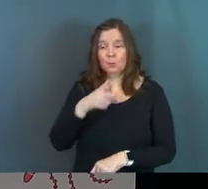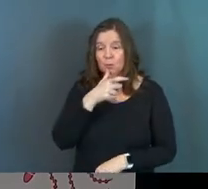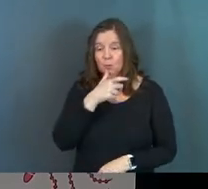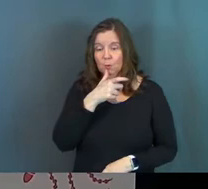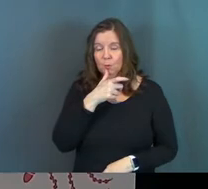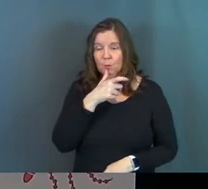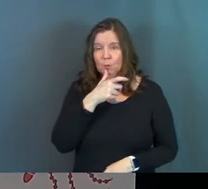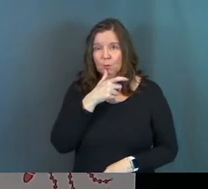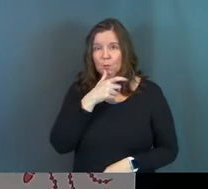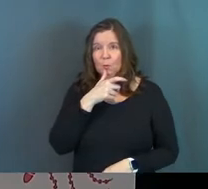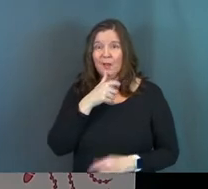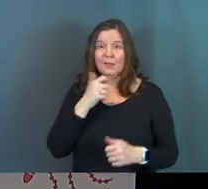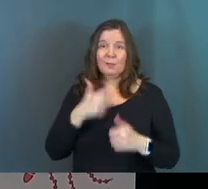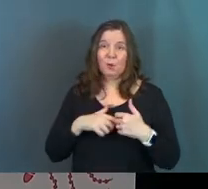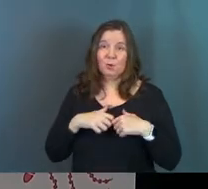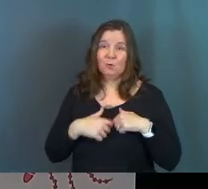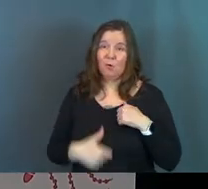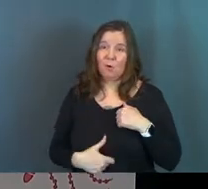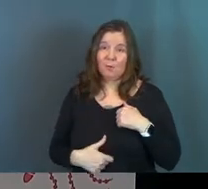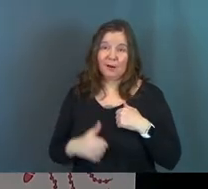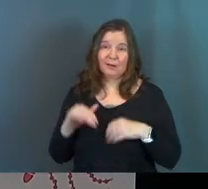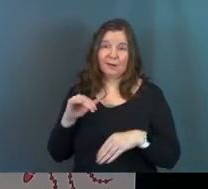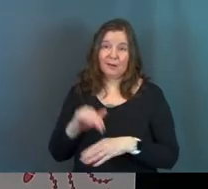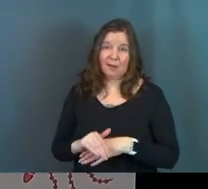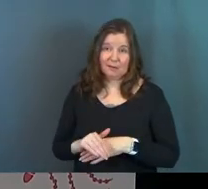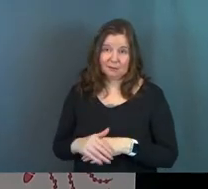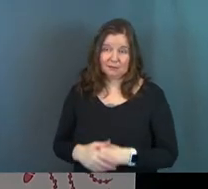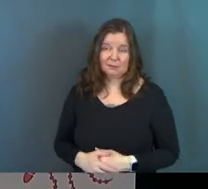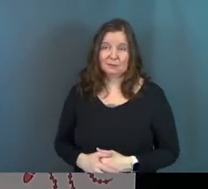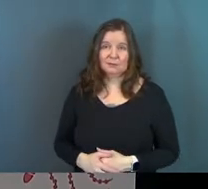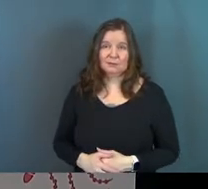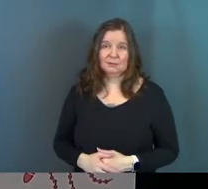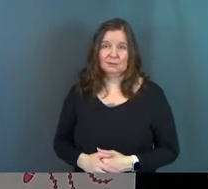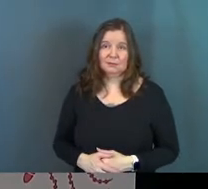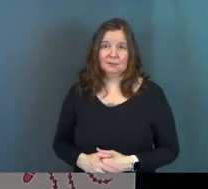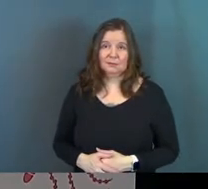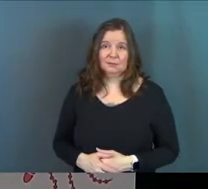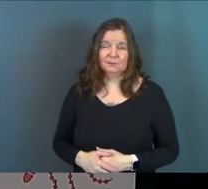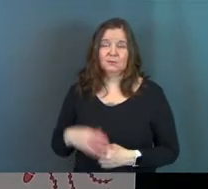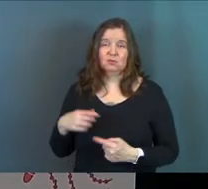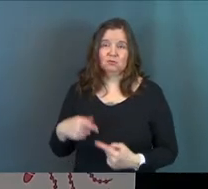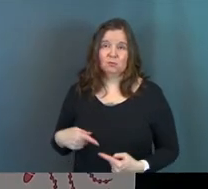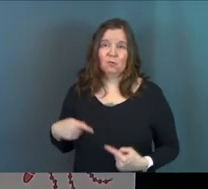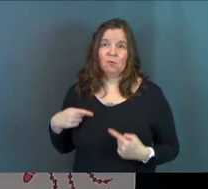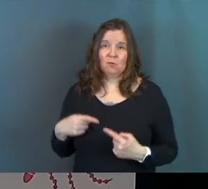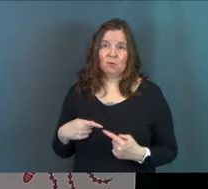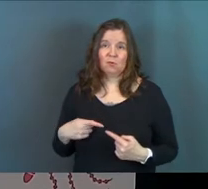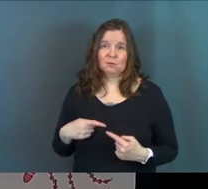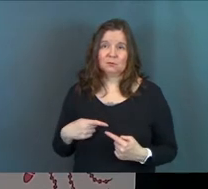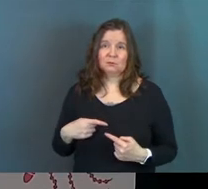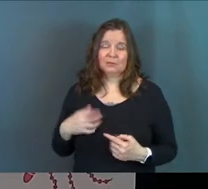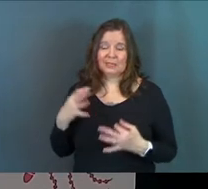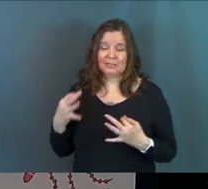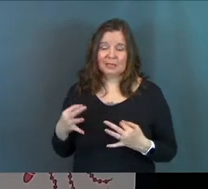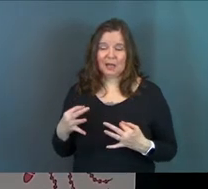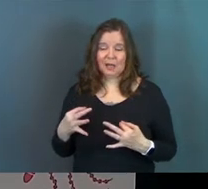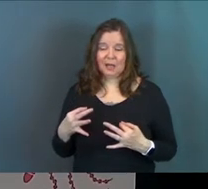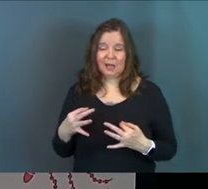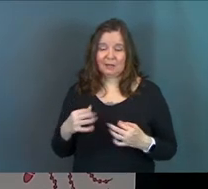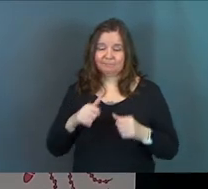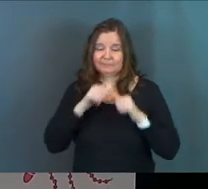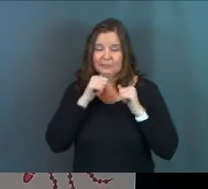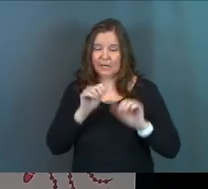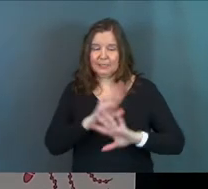probably the most heartbreaking night struggles and makes the choice to deny